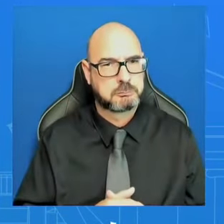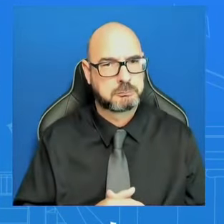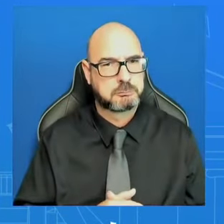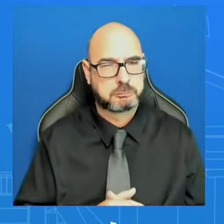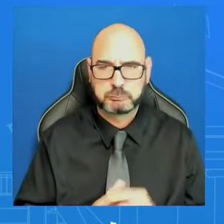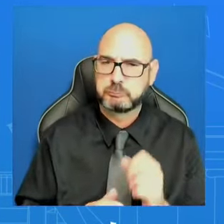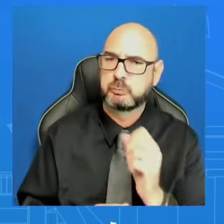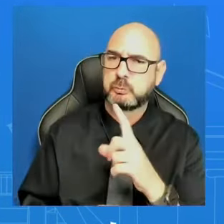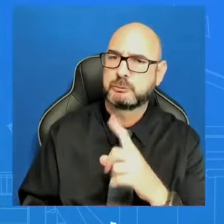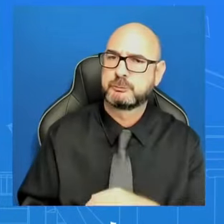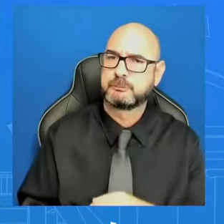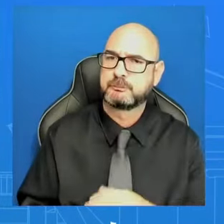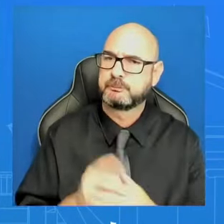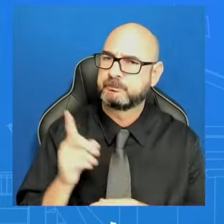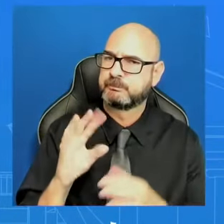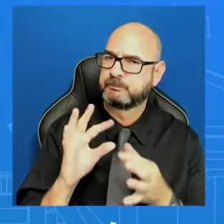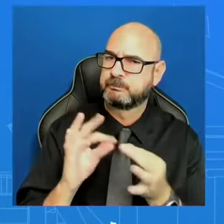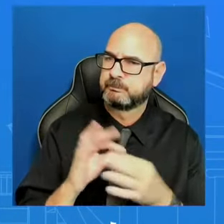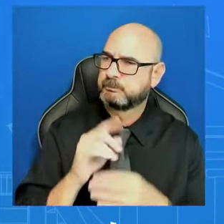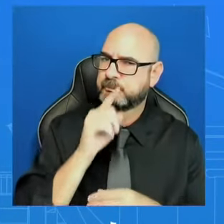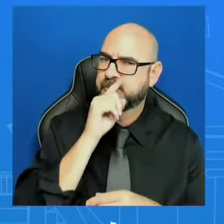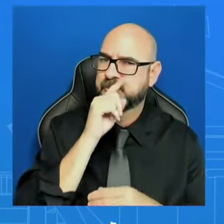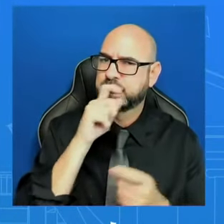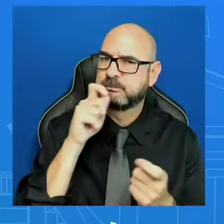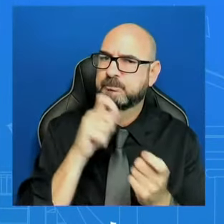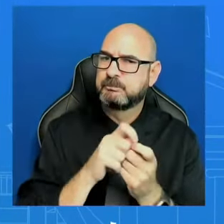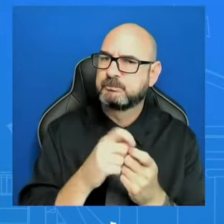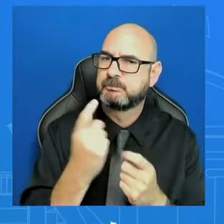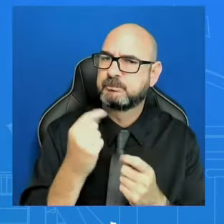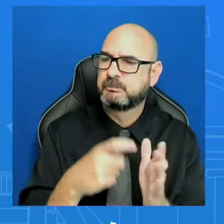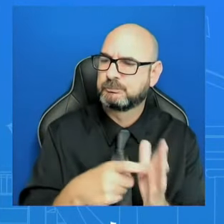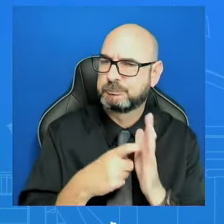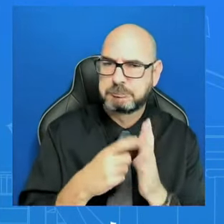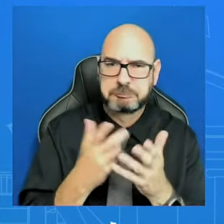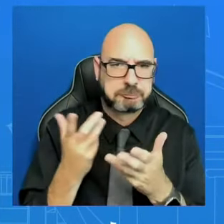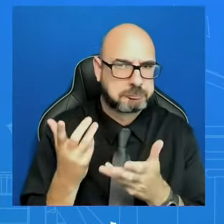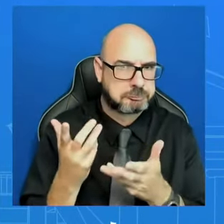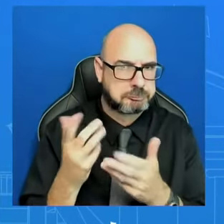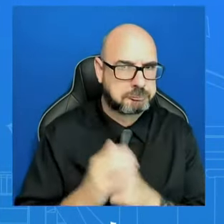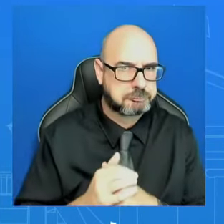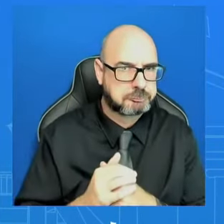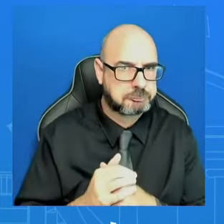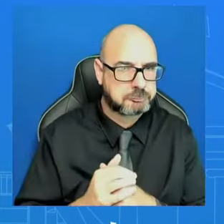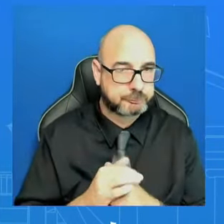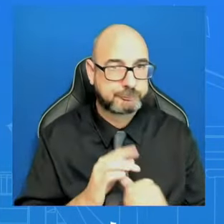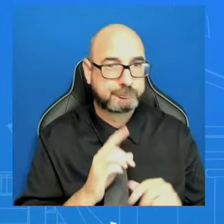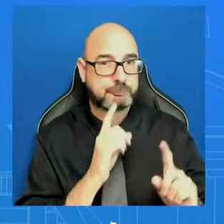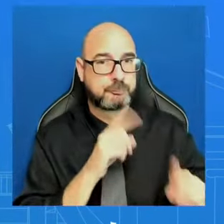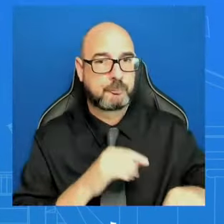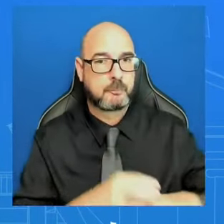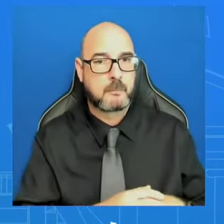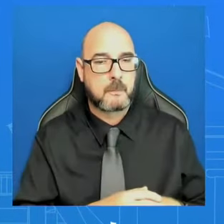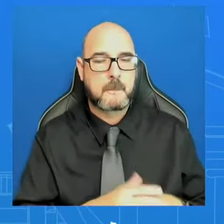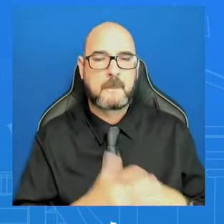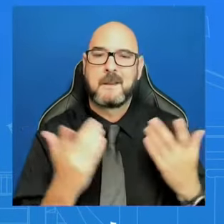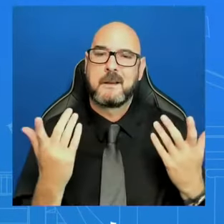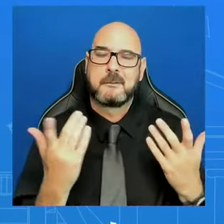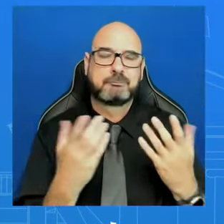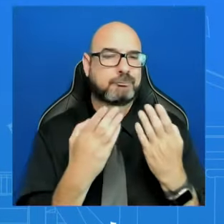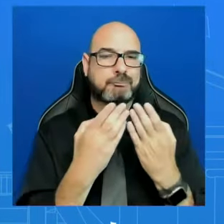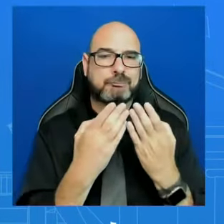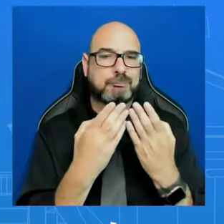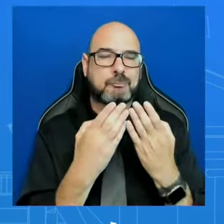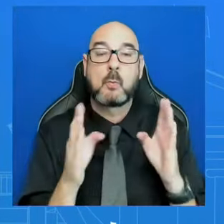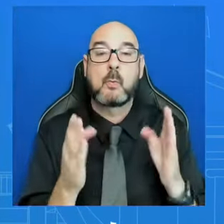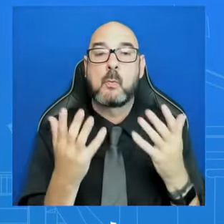Israel must take, exactly? I gave you a broad sense of it. We want to see more crossings opened up. We want to